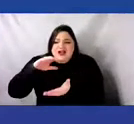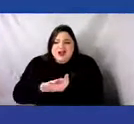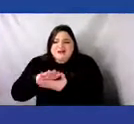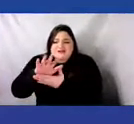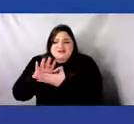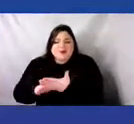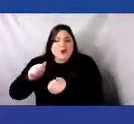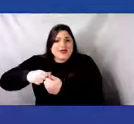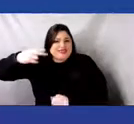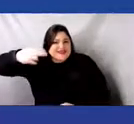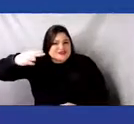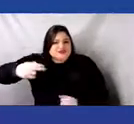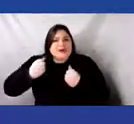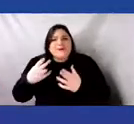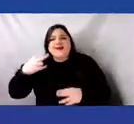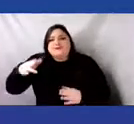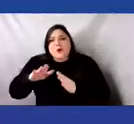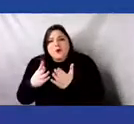written about us.